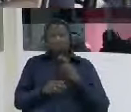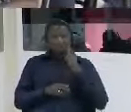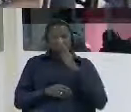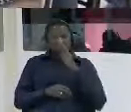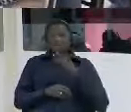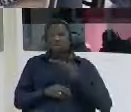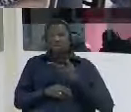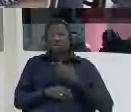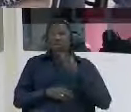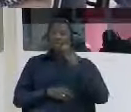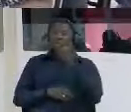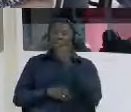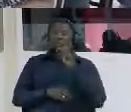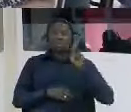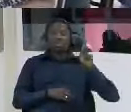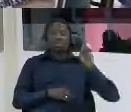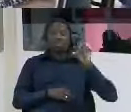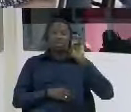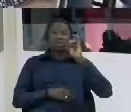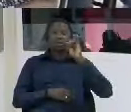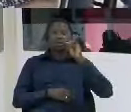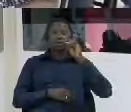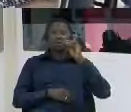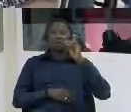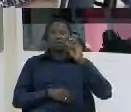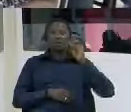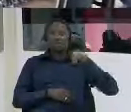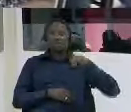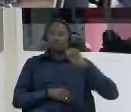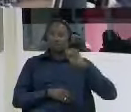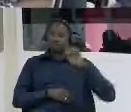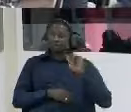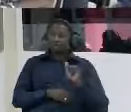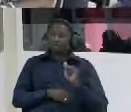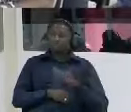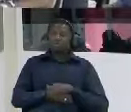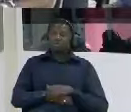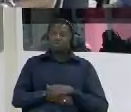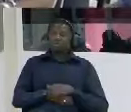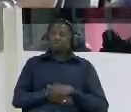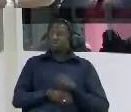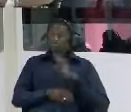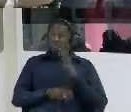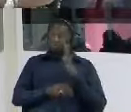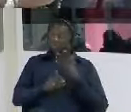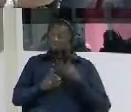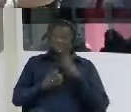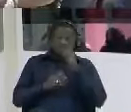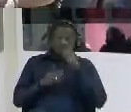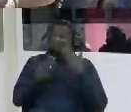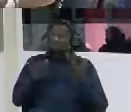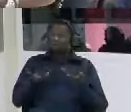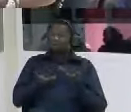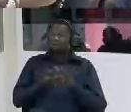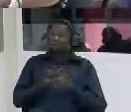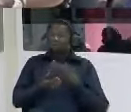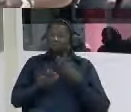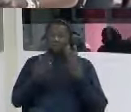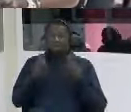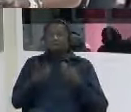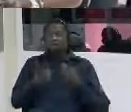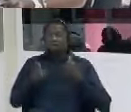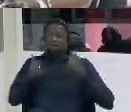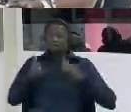i can't make it so this is how we are now is there any